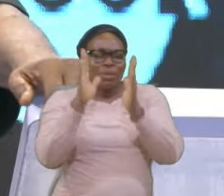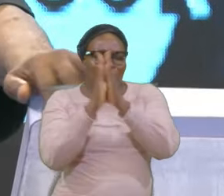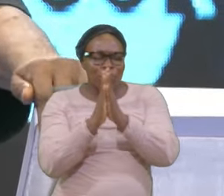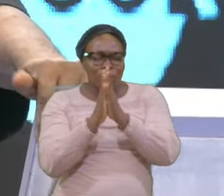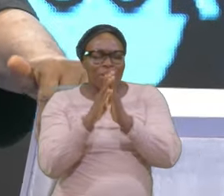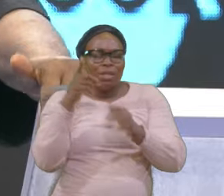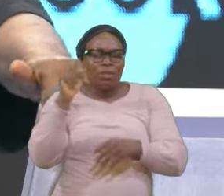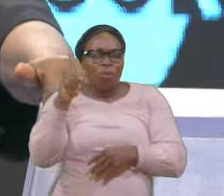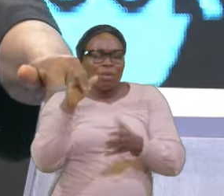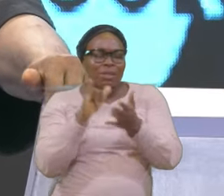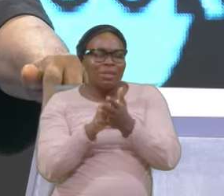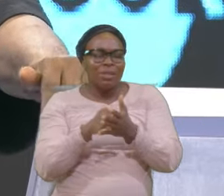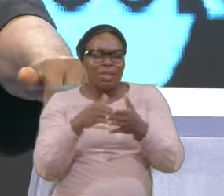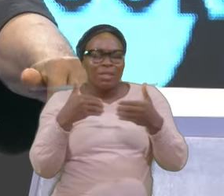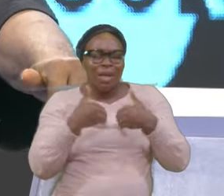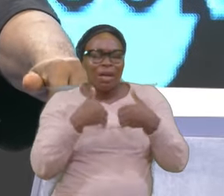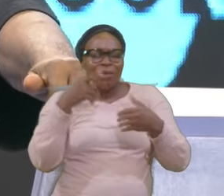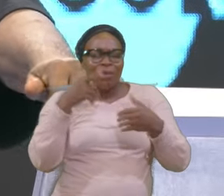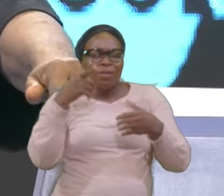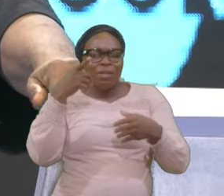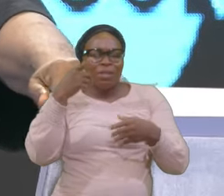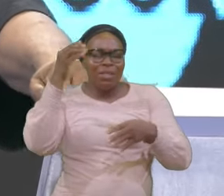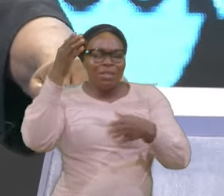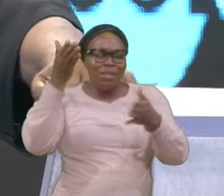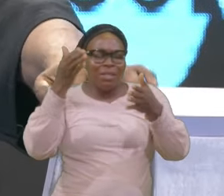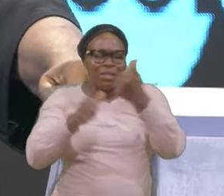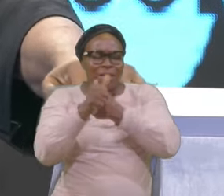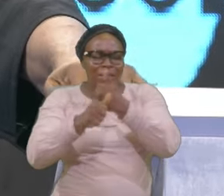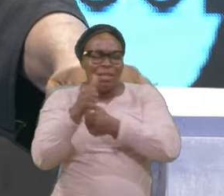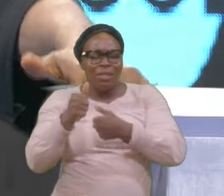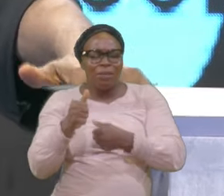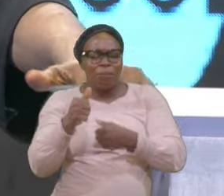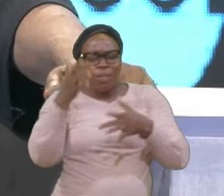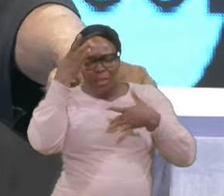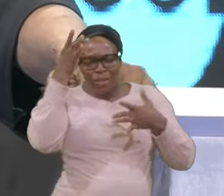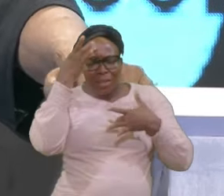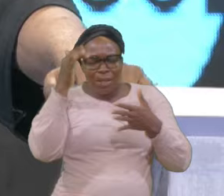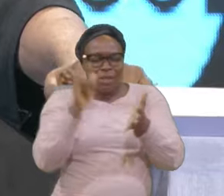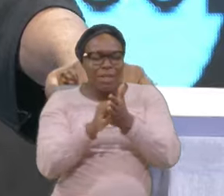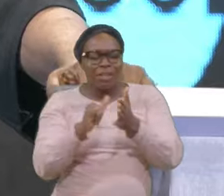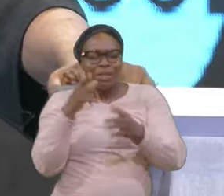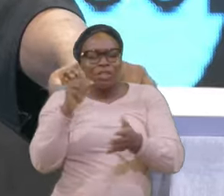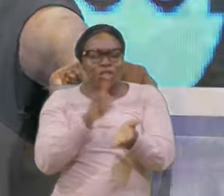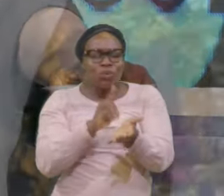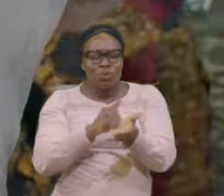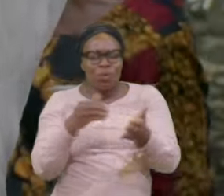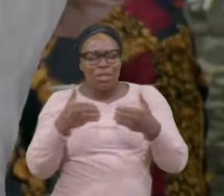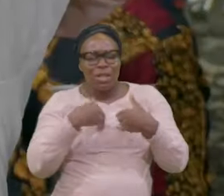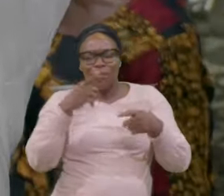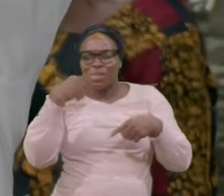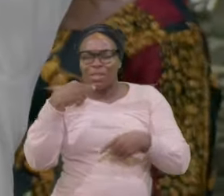A Kind Of Sickness And The Experts Have Said There Is No Way There Is A Way Today